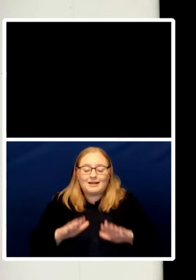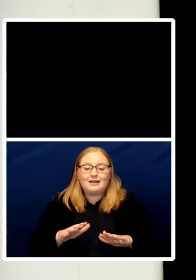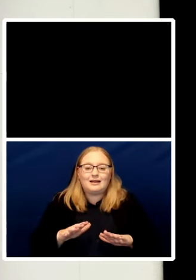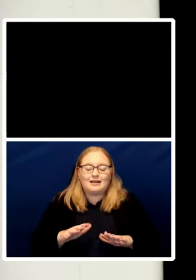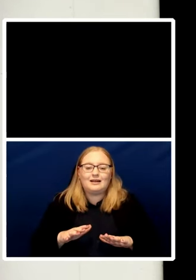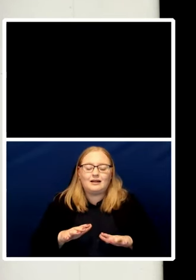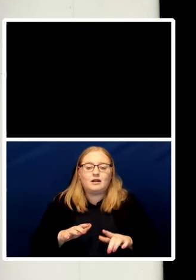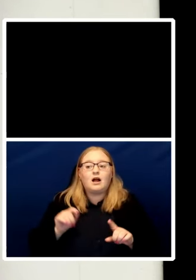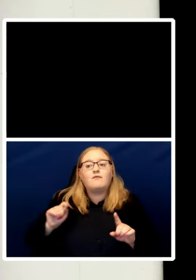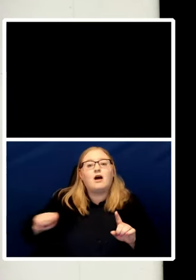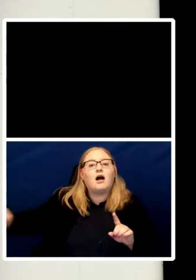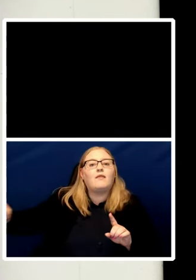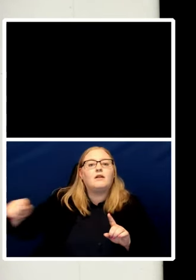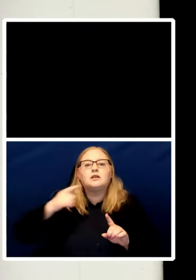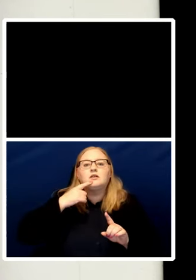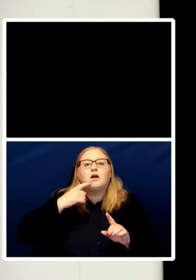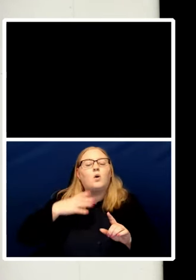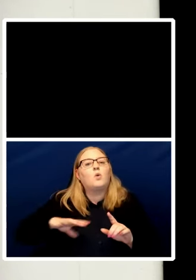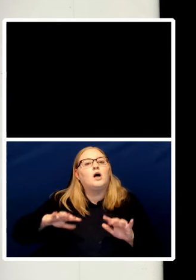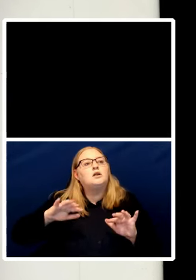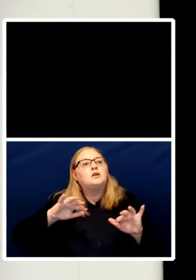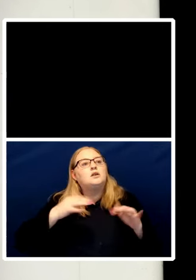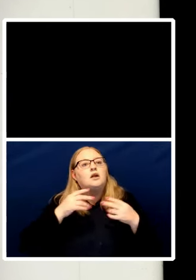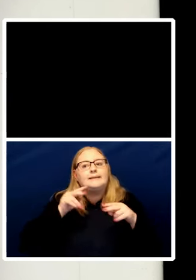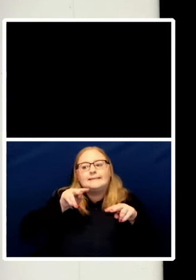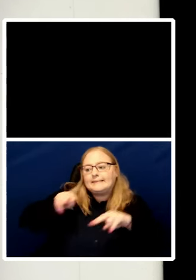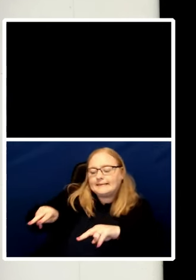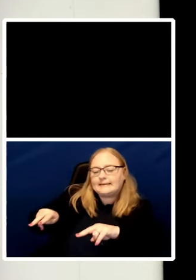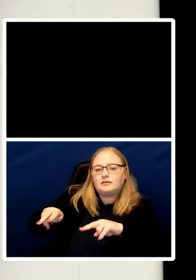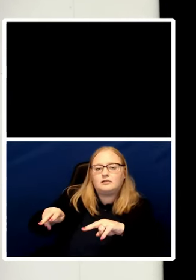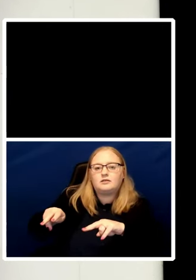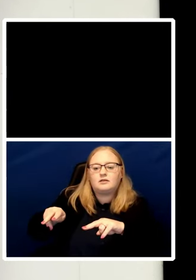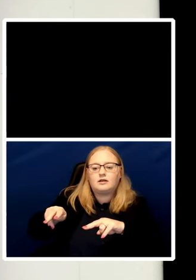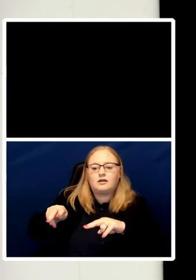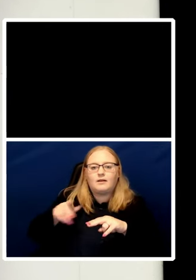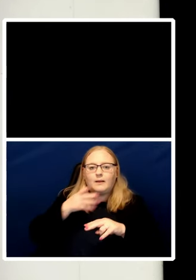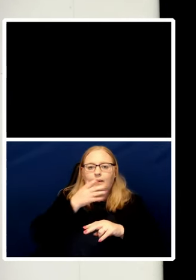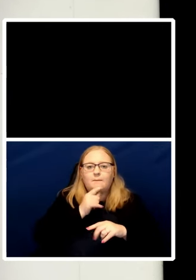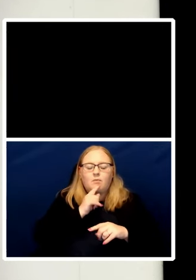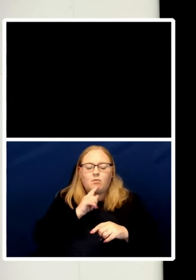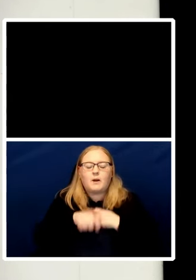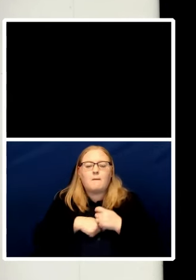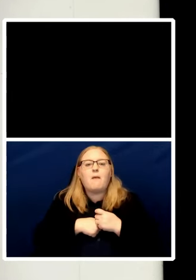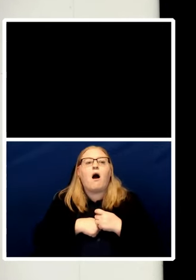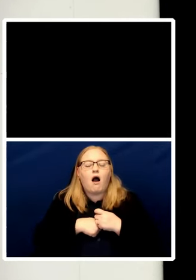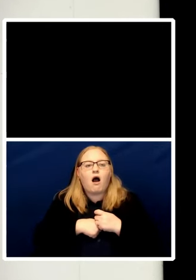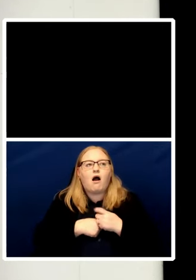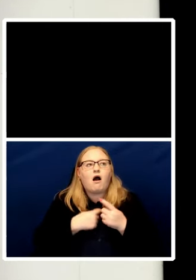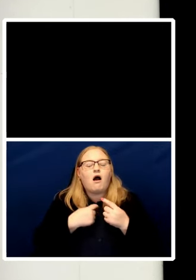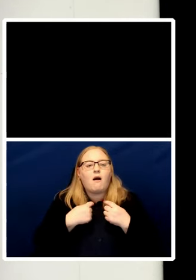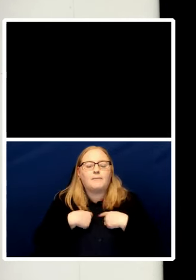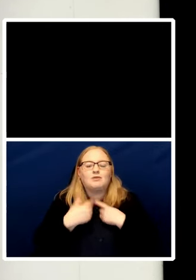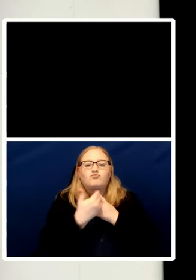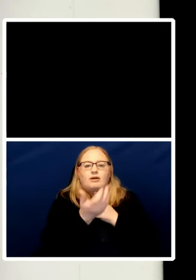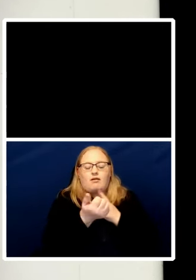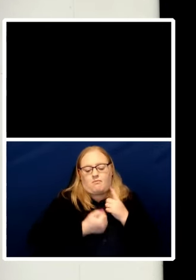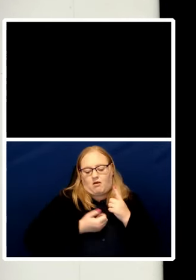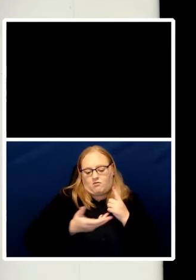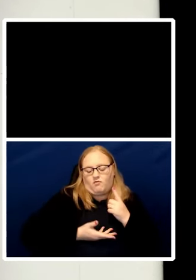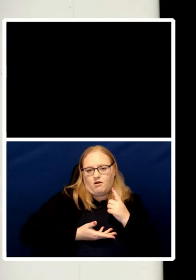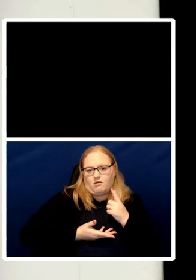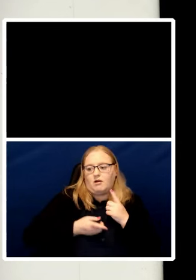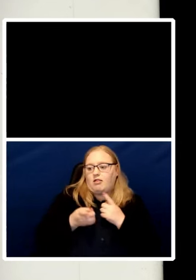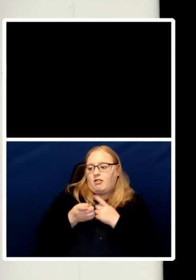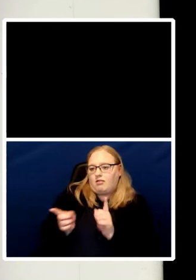too so I think the driving force of human rights has not been law though law is a primary protector